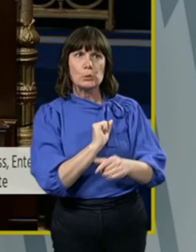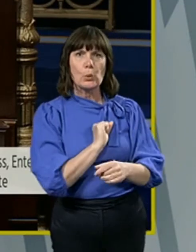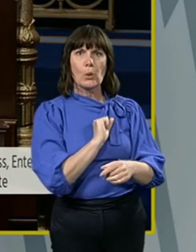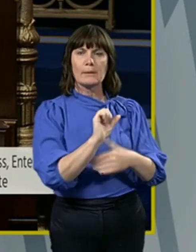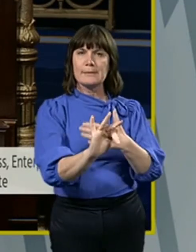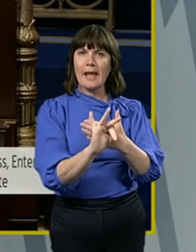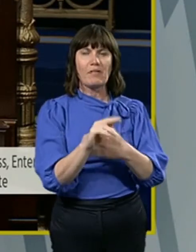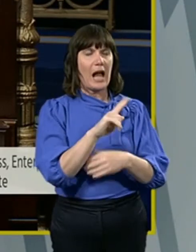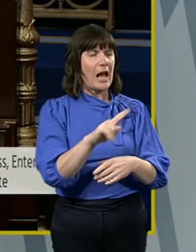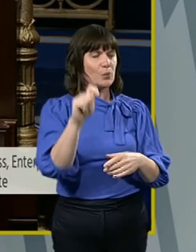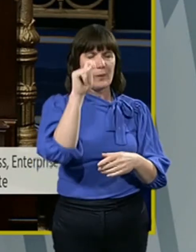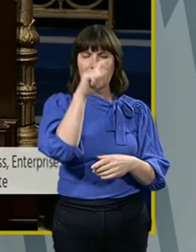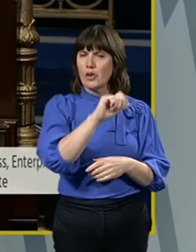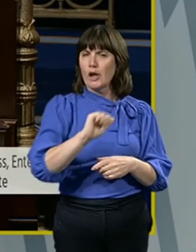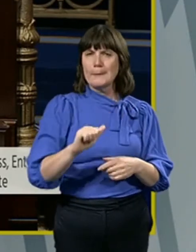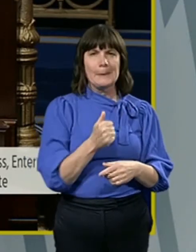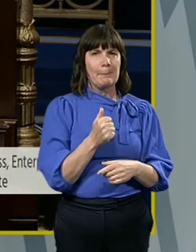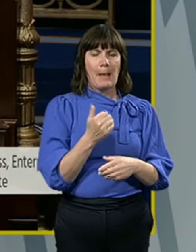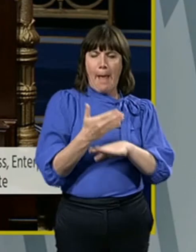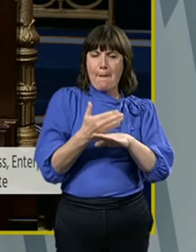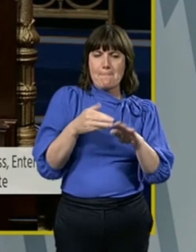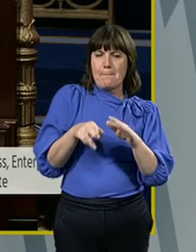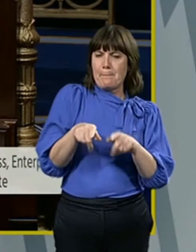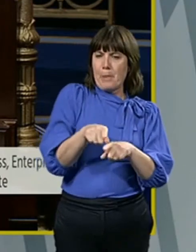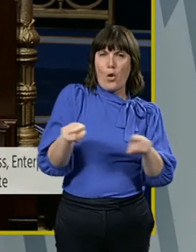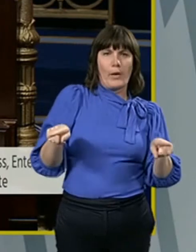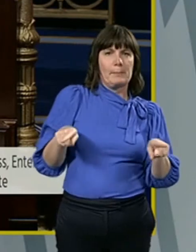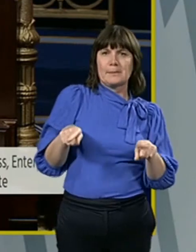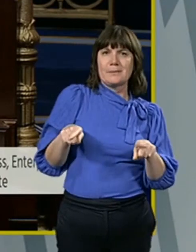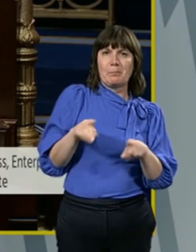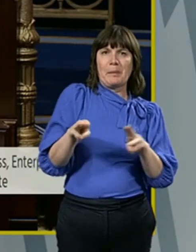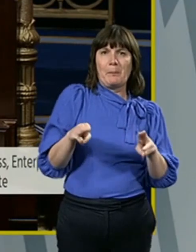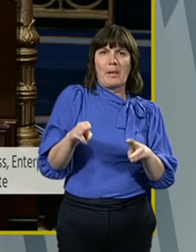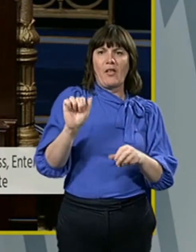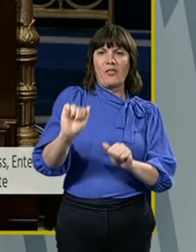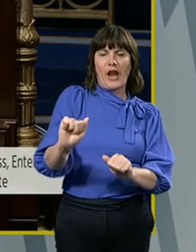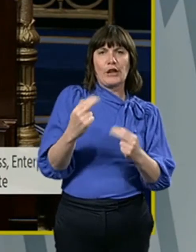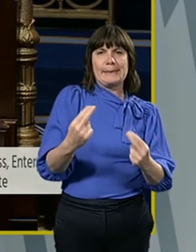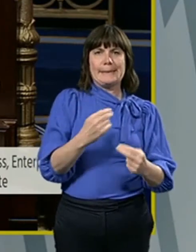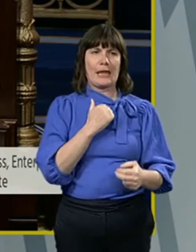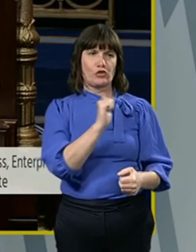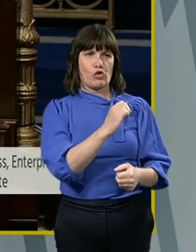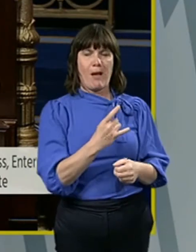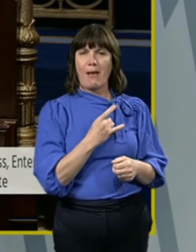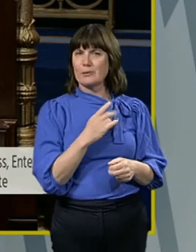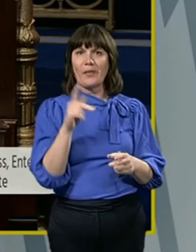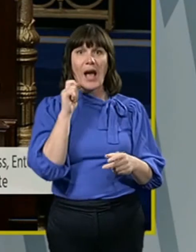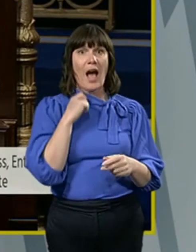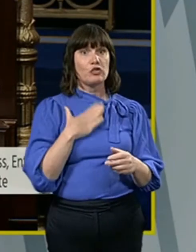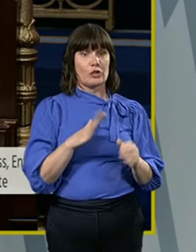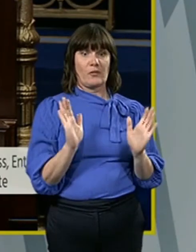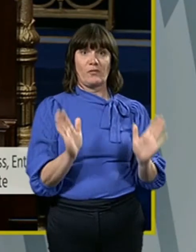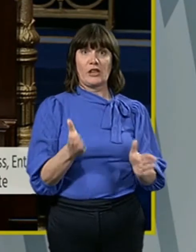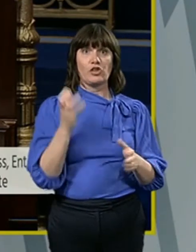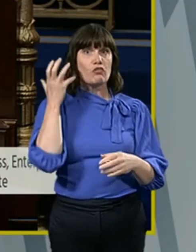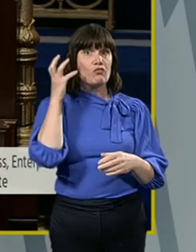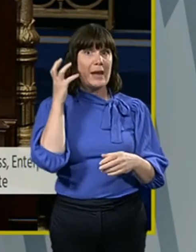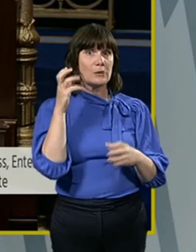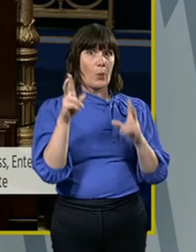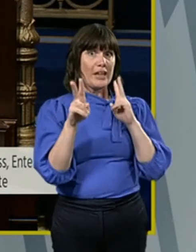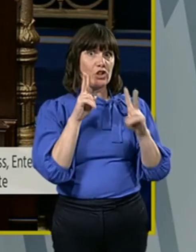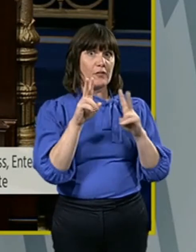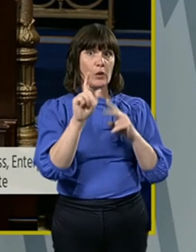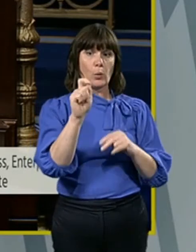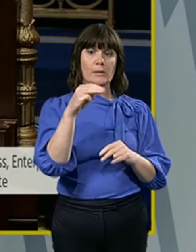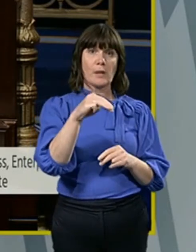employees at heart. Your document, your interest is all about the employer. I have just come off a radio interview with Tom Parlin. Not